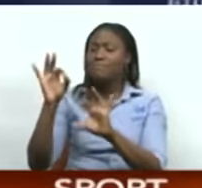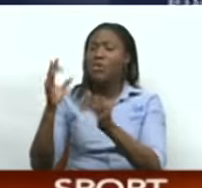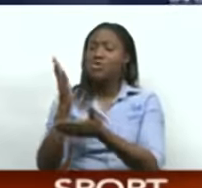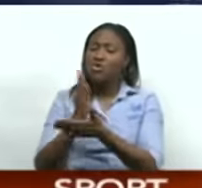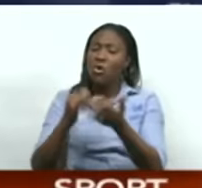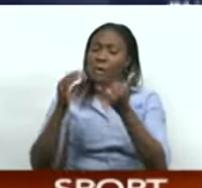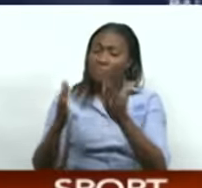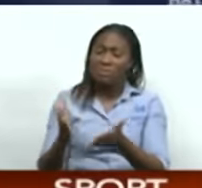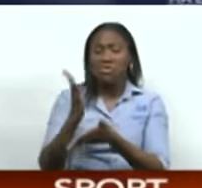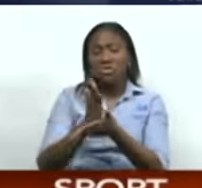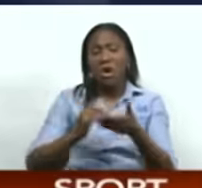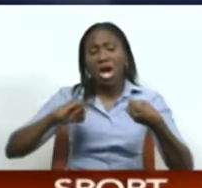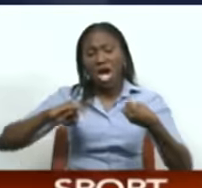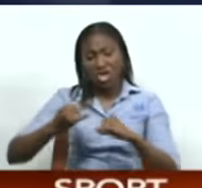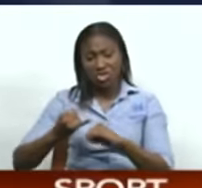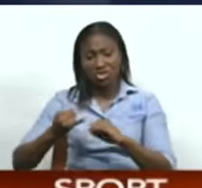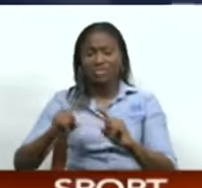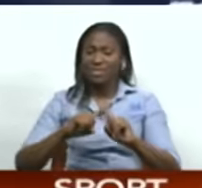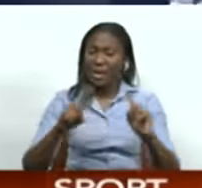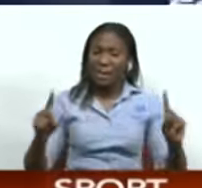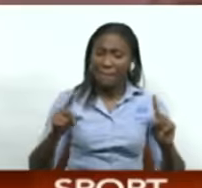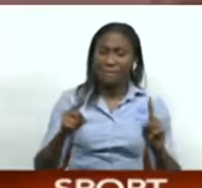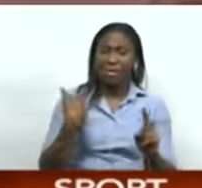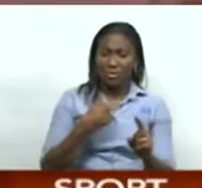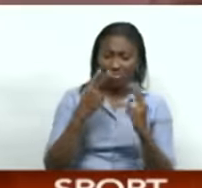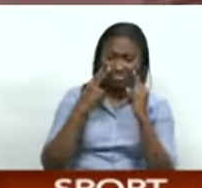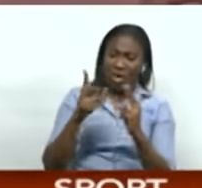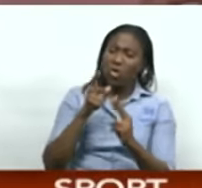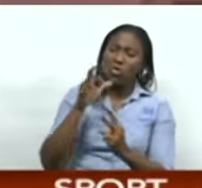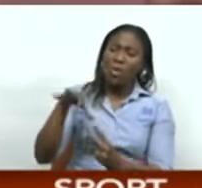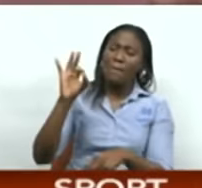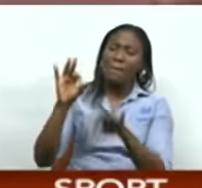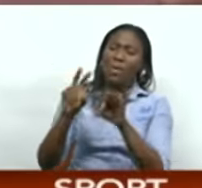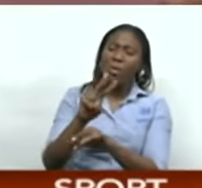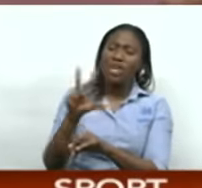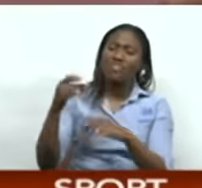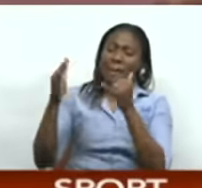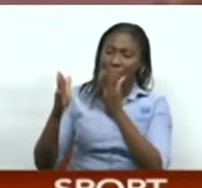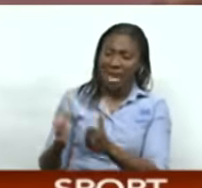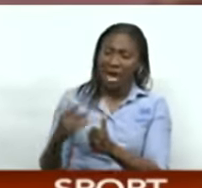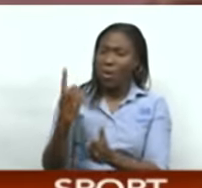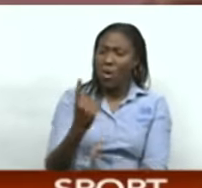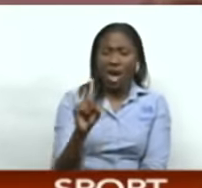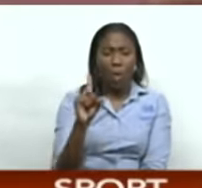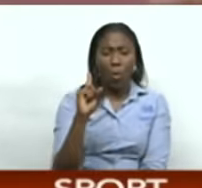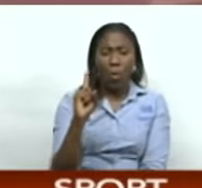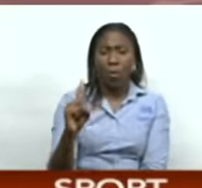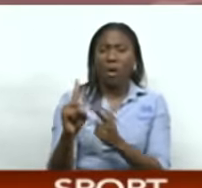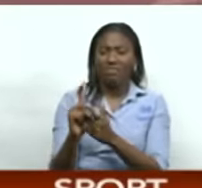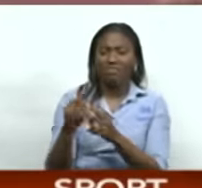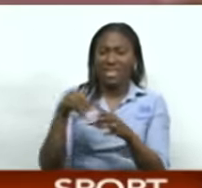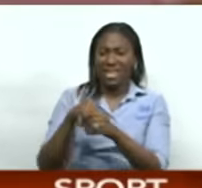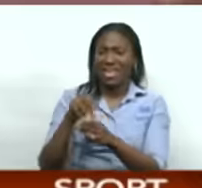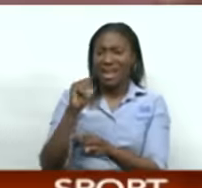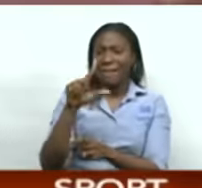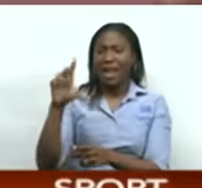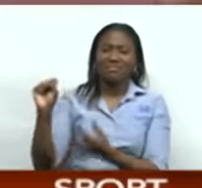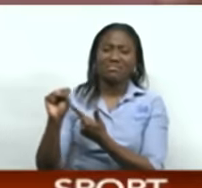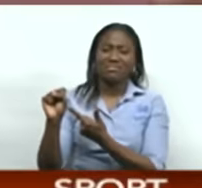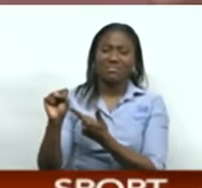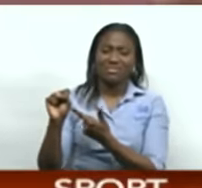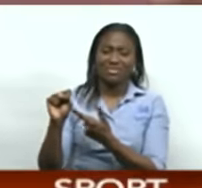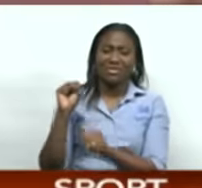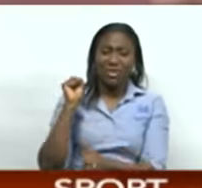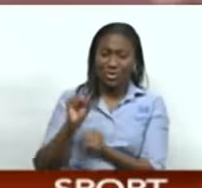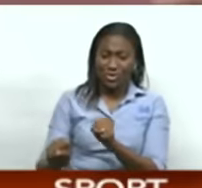However, Eve says this doesn't change the complexion of the tie. They picked 23 players, only one of them playing in the MLS. I like to tell you the type of